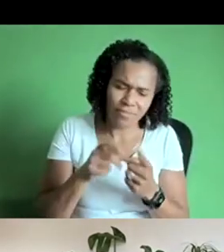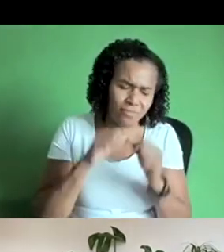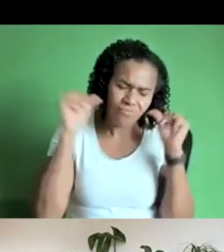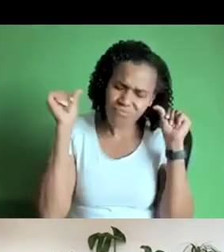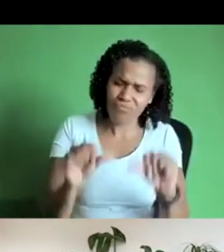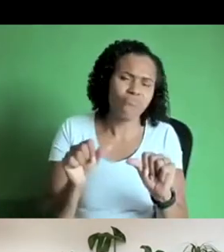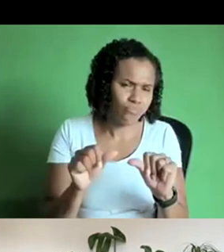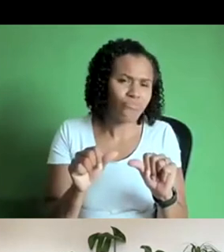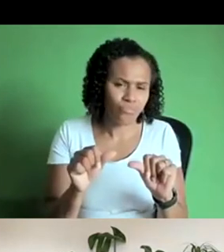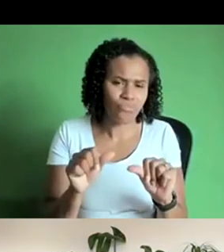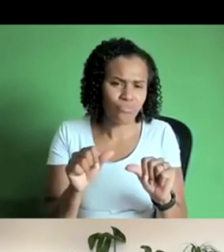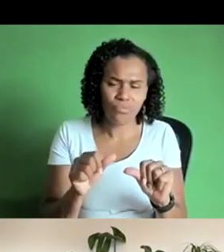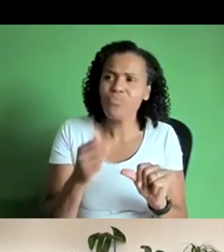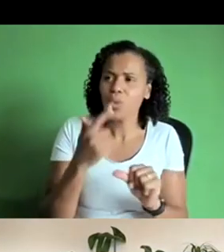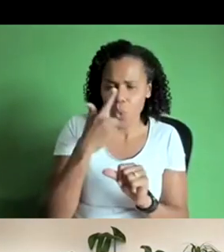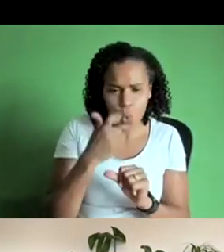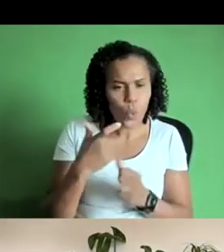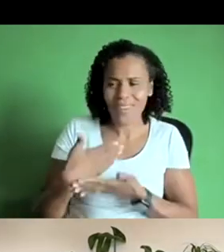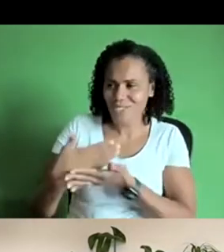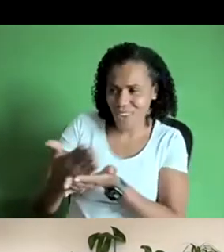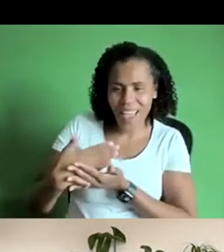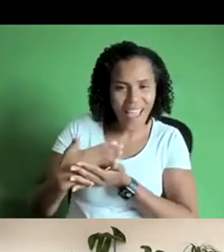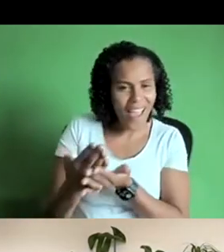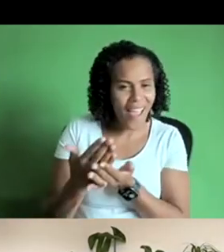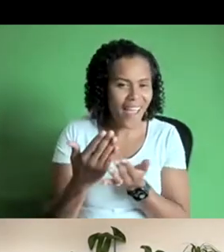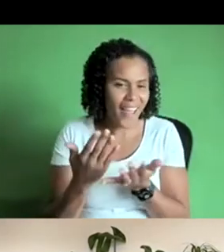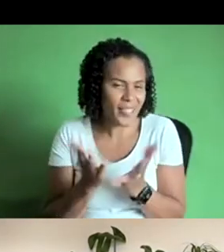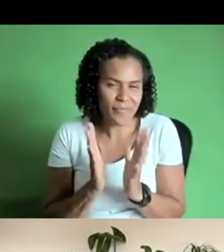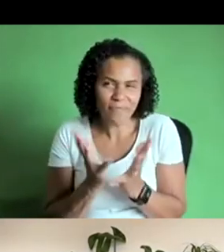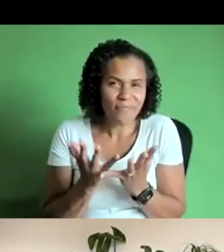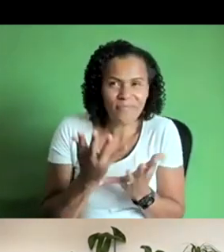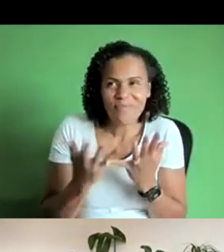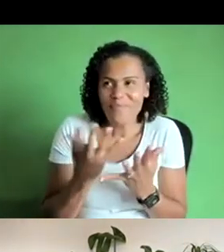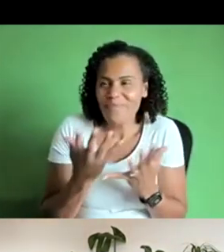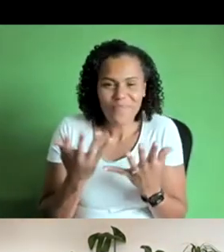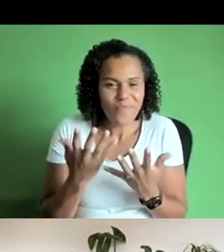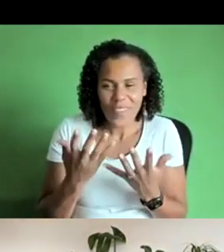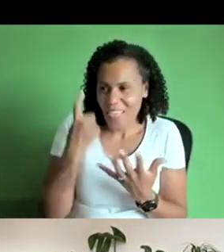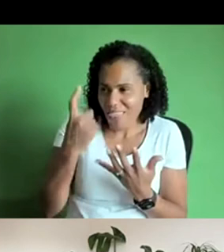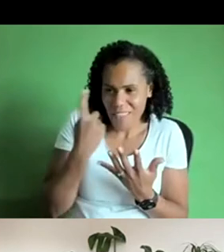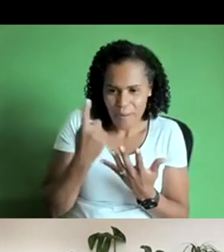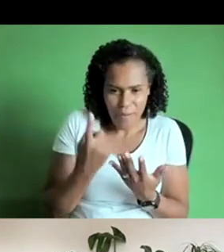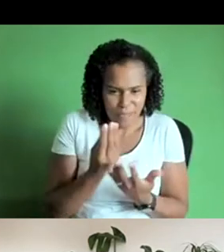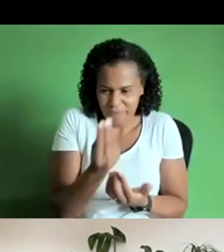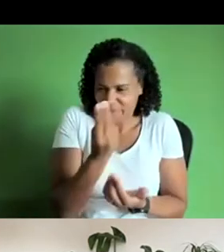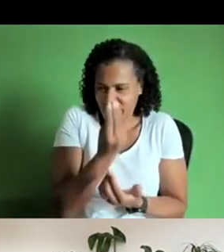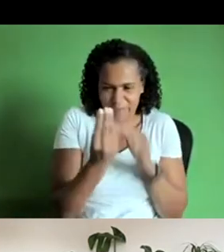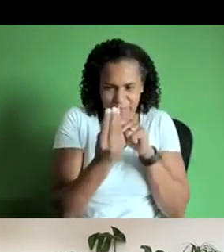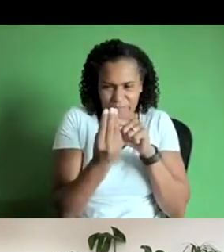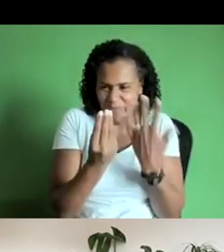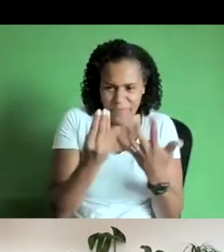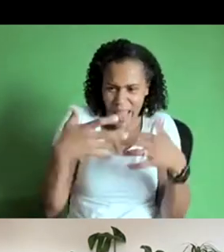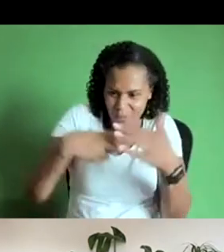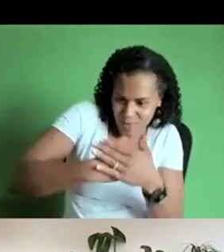able to share those ideas and and how to put them forward as a body of work